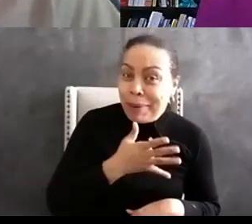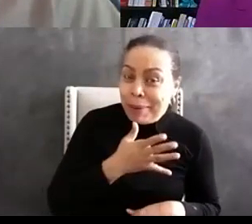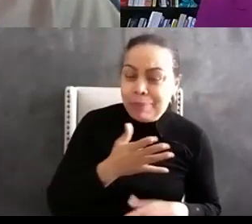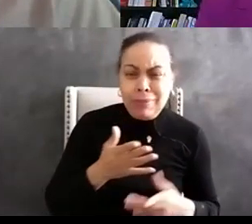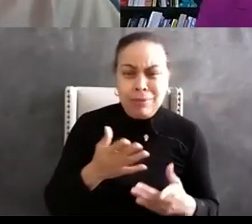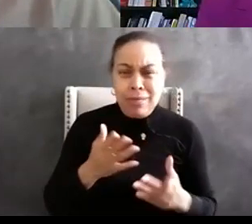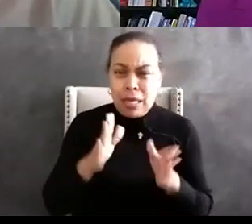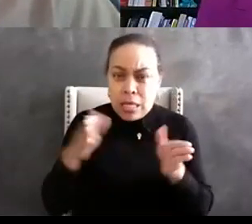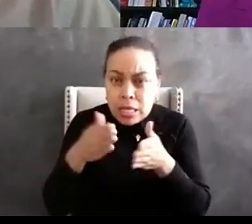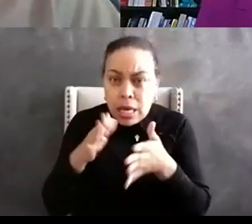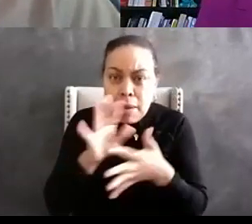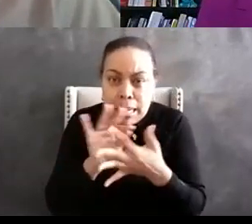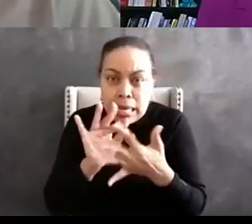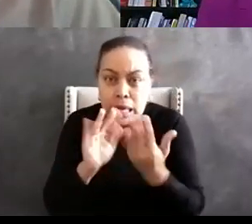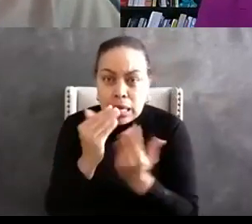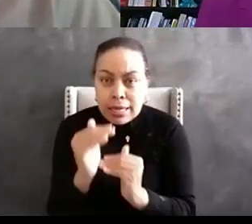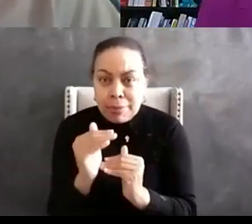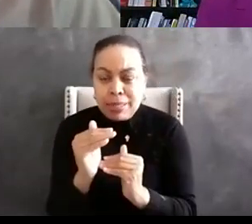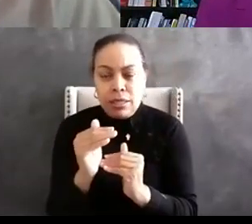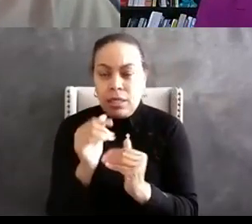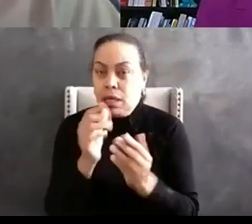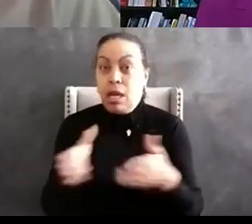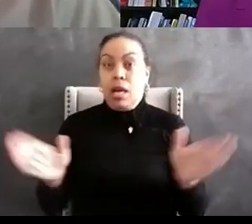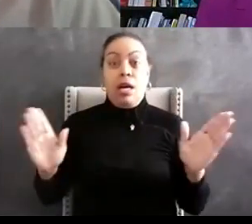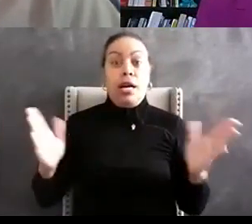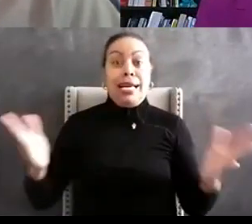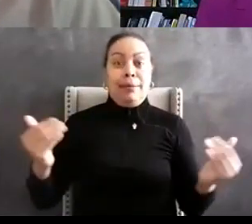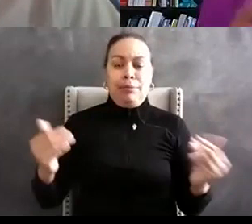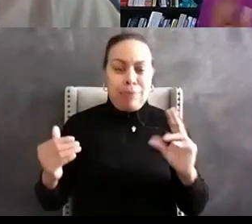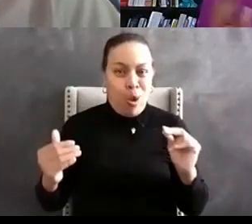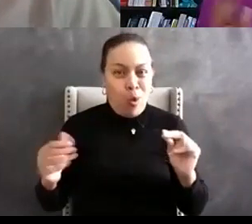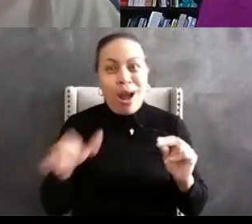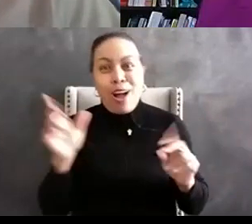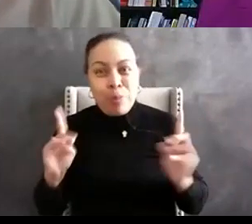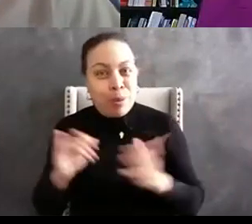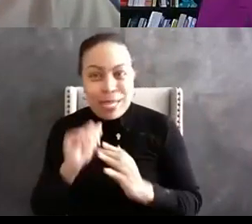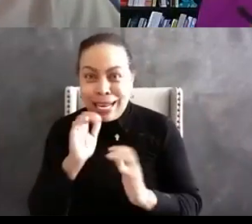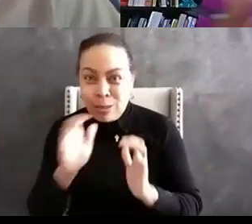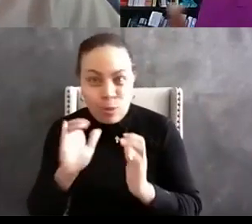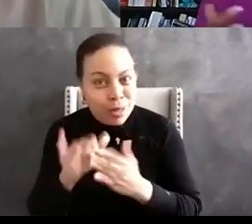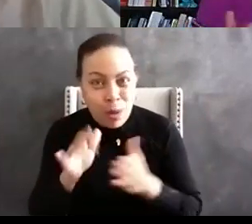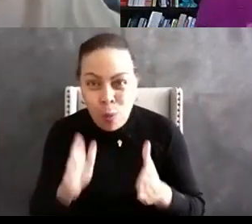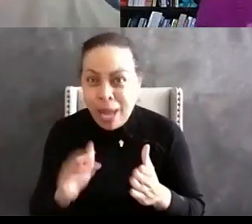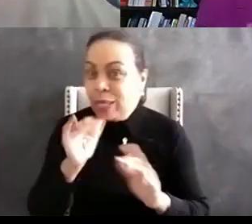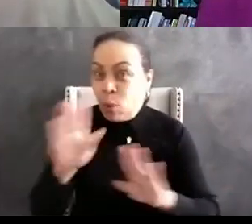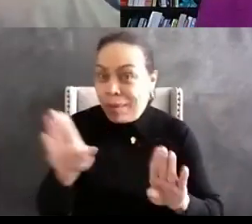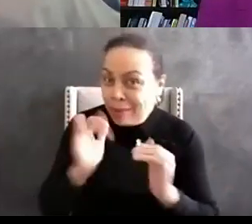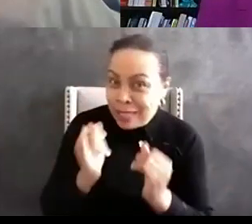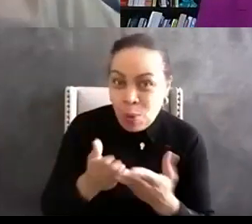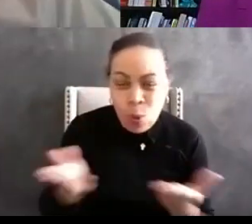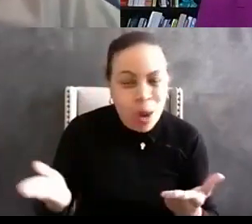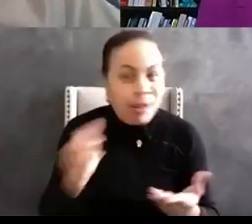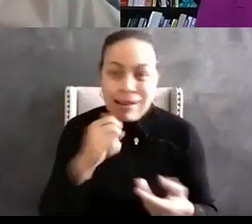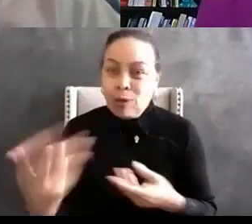people who just do not act in this way they don't communicate in this way and so i always caution when we say how do we sustain this from a community